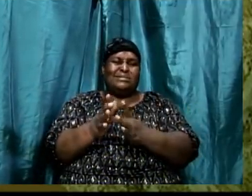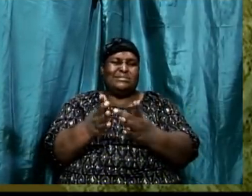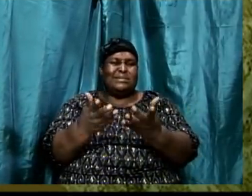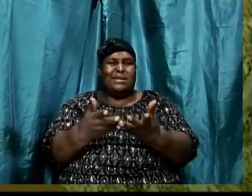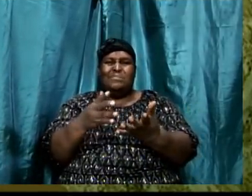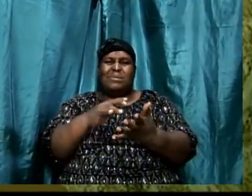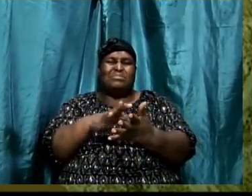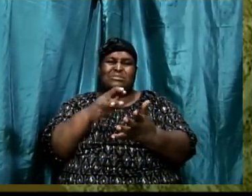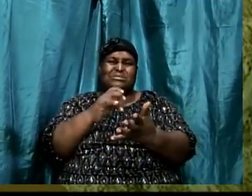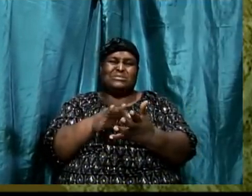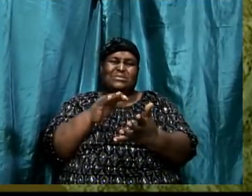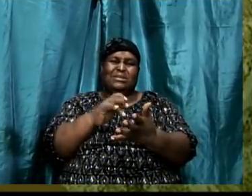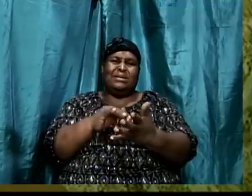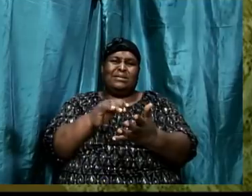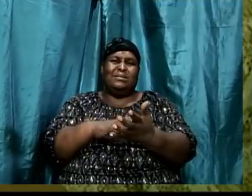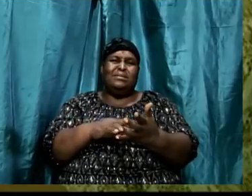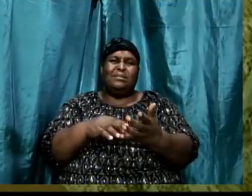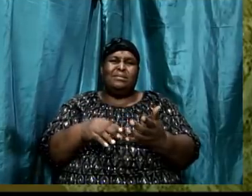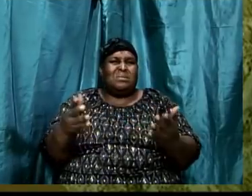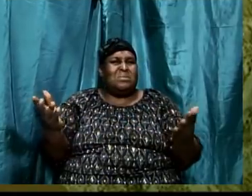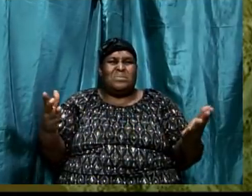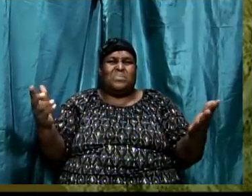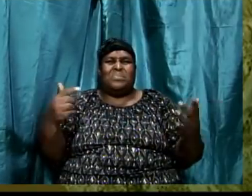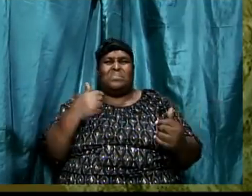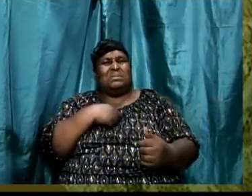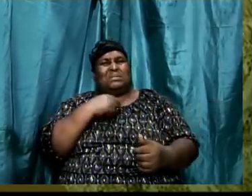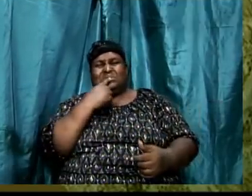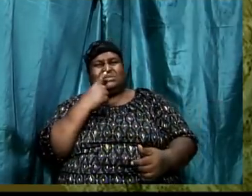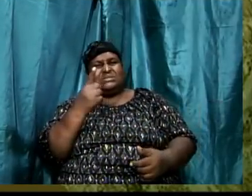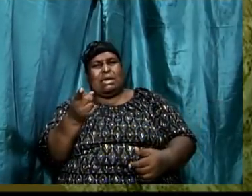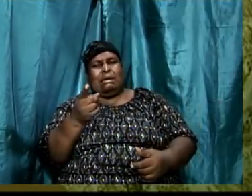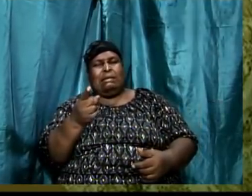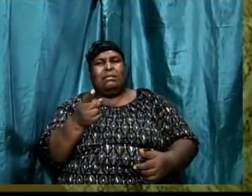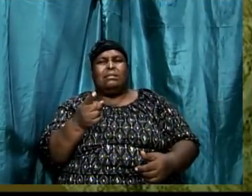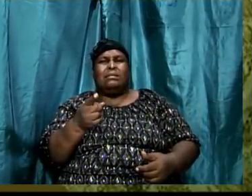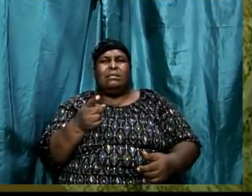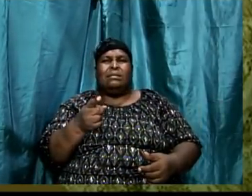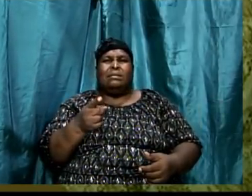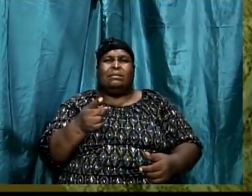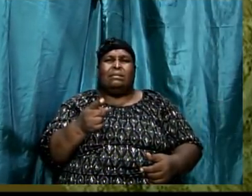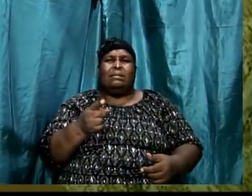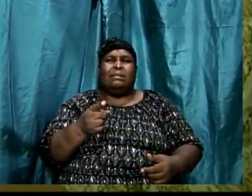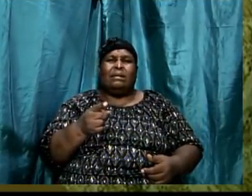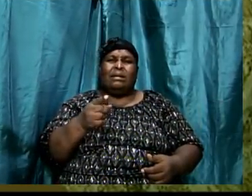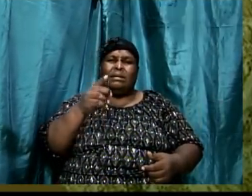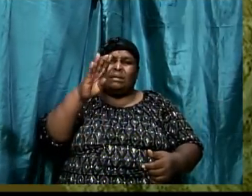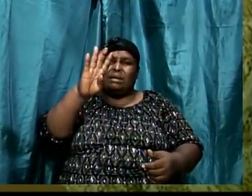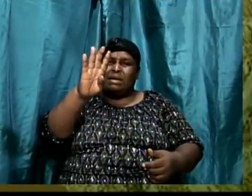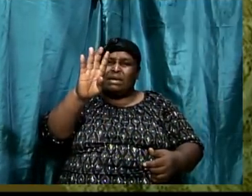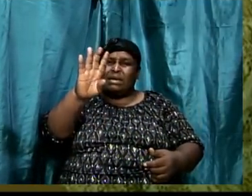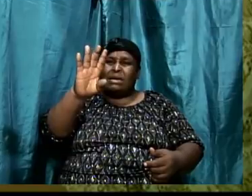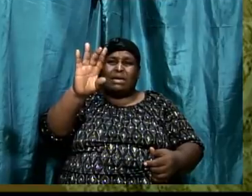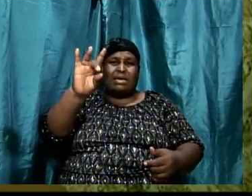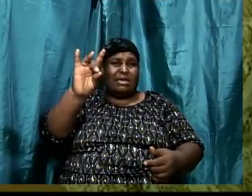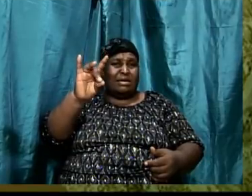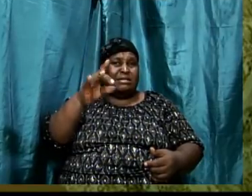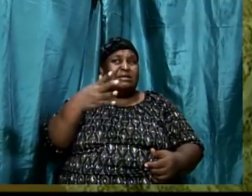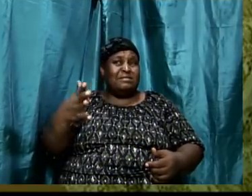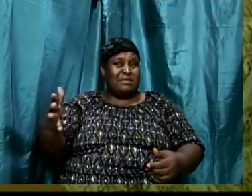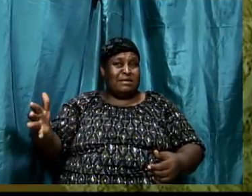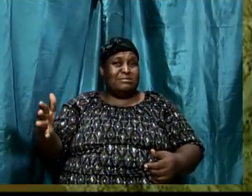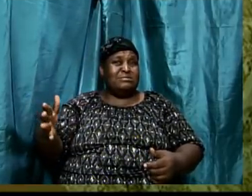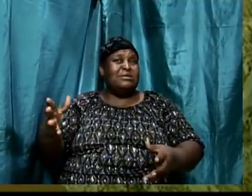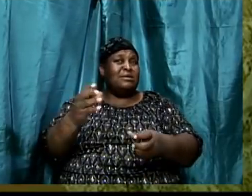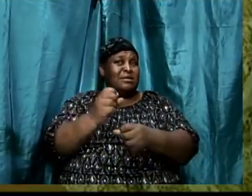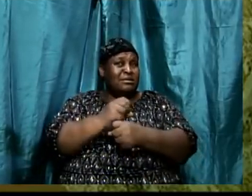Bible, what exactly am I saying that you should do? And we're going to consider eight basic things that we can take into consideration